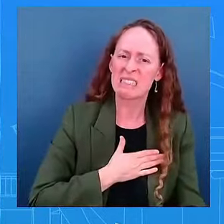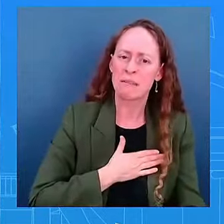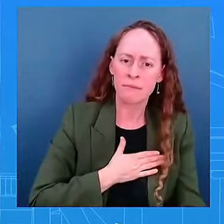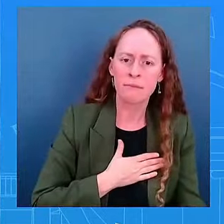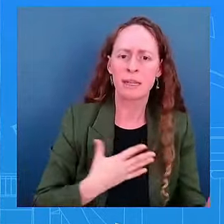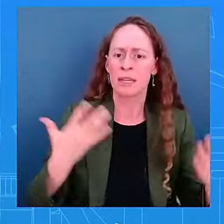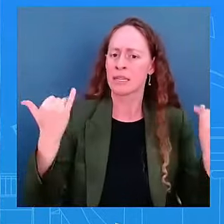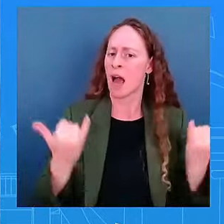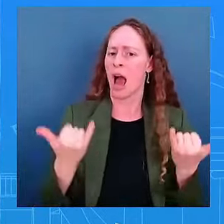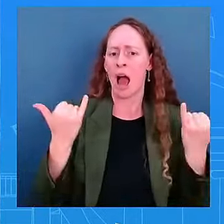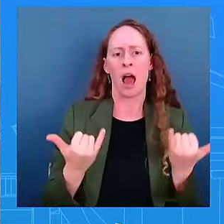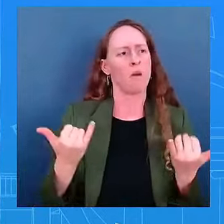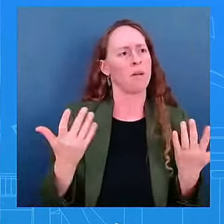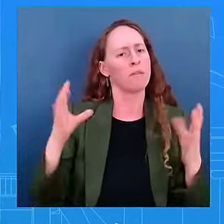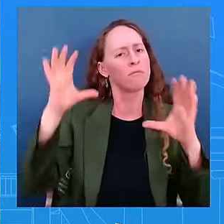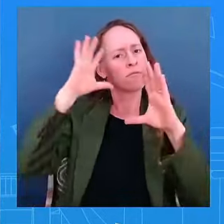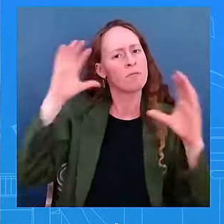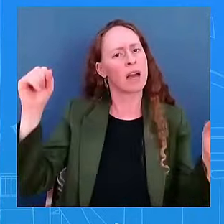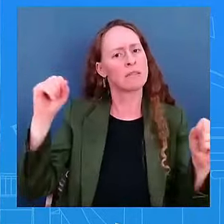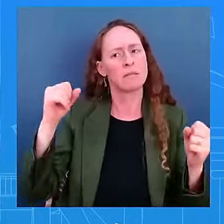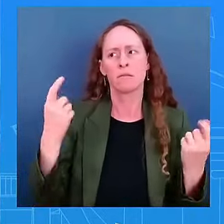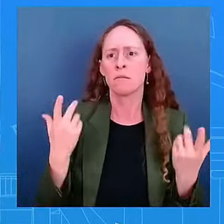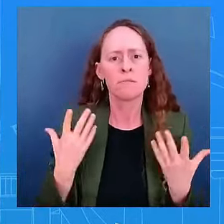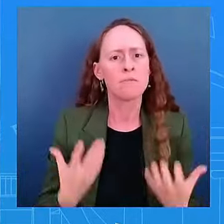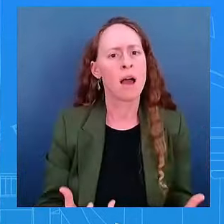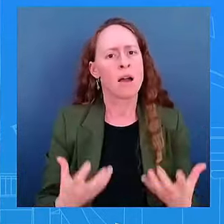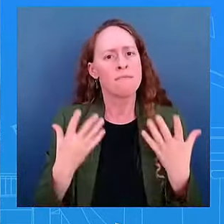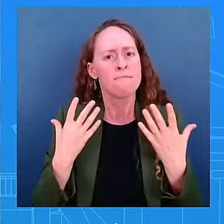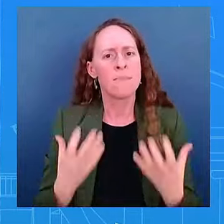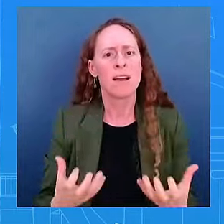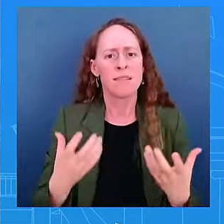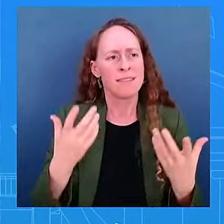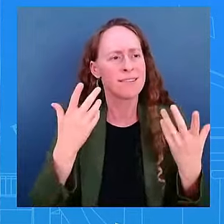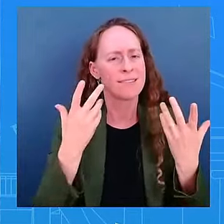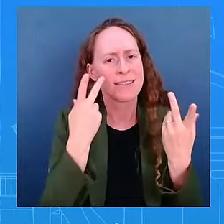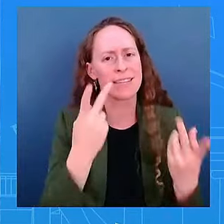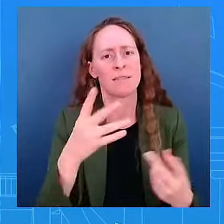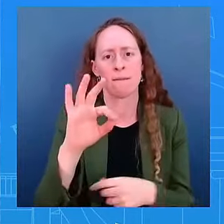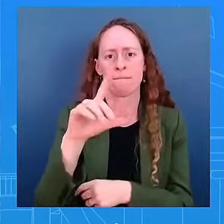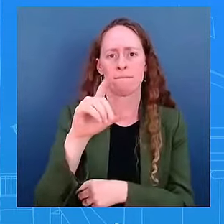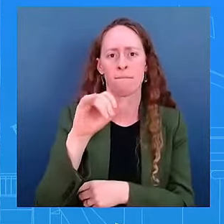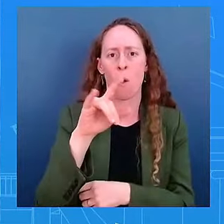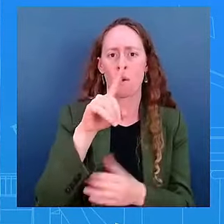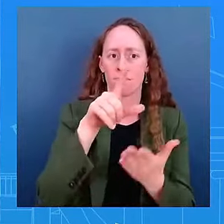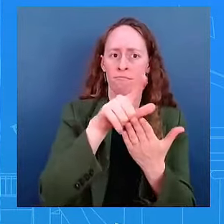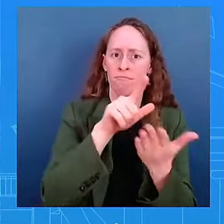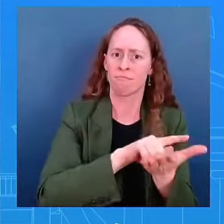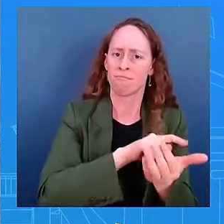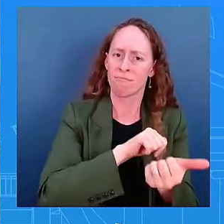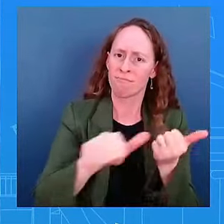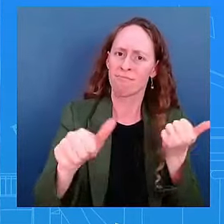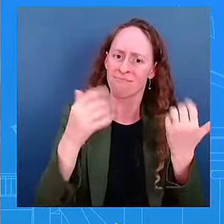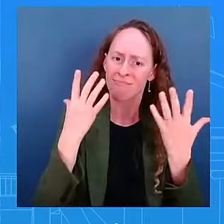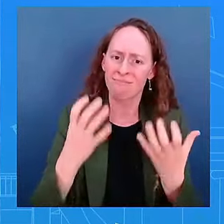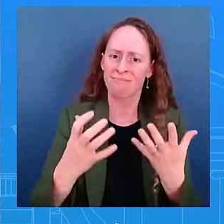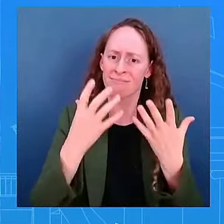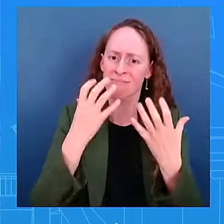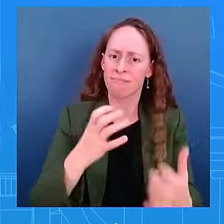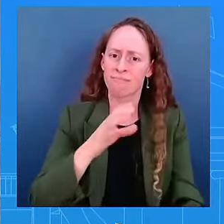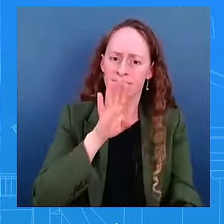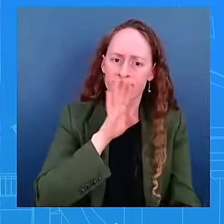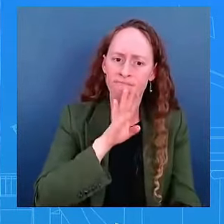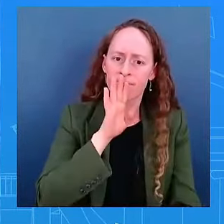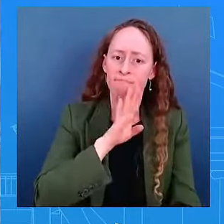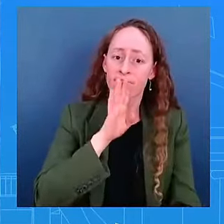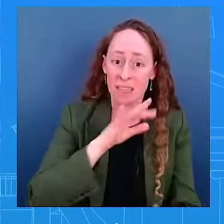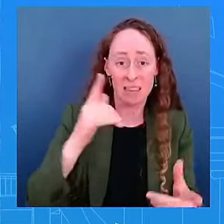projects. In 2020, for sure. Yes. Absolutely. Does the president hope that if Kamala Harris becomes president of the United States, that